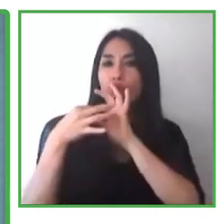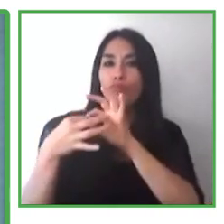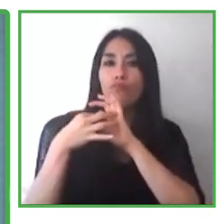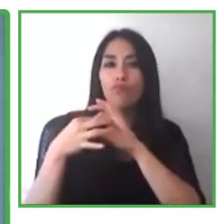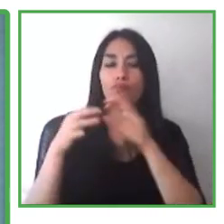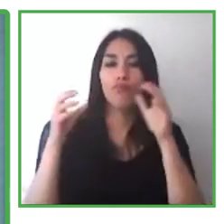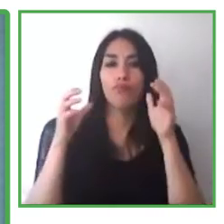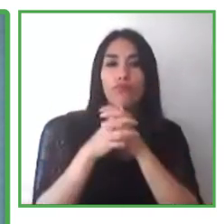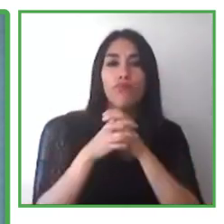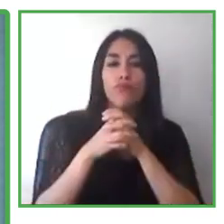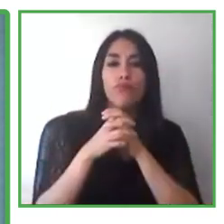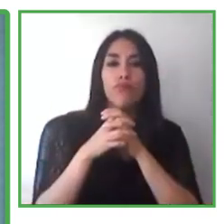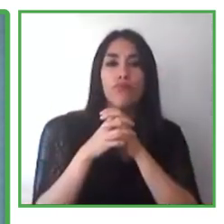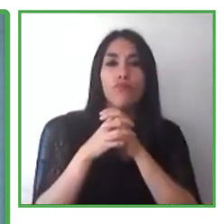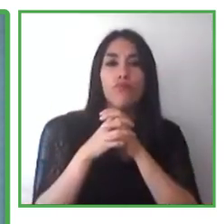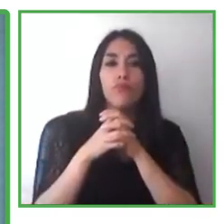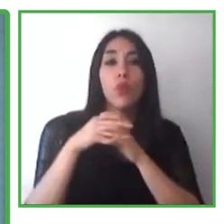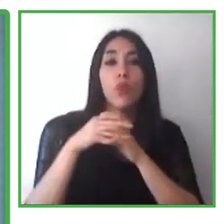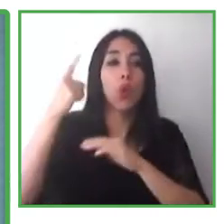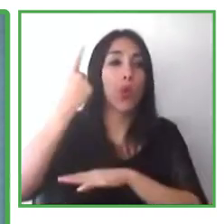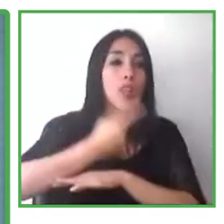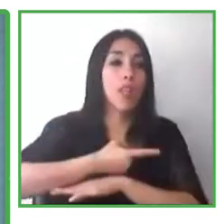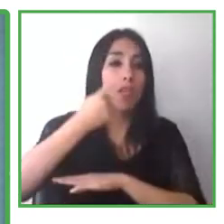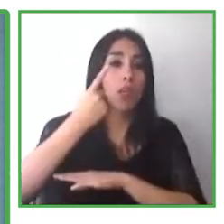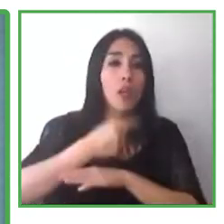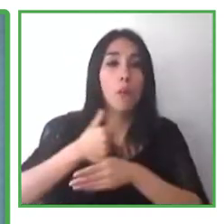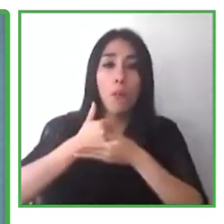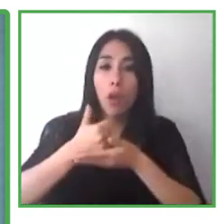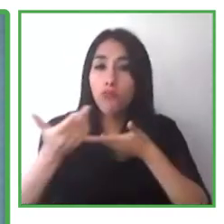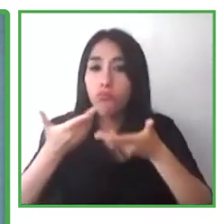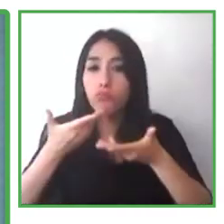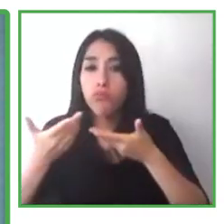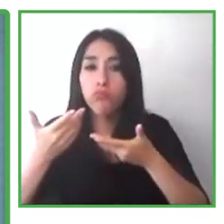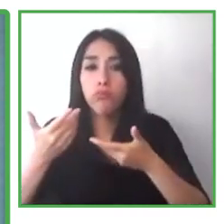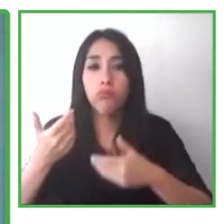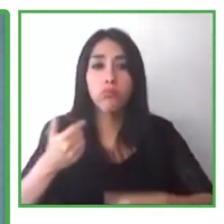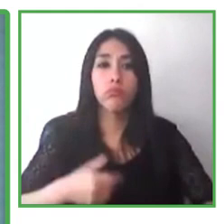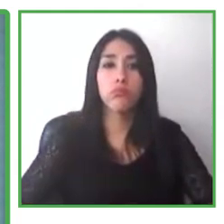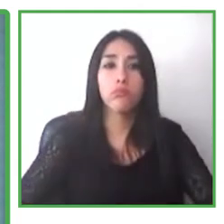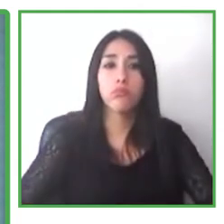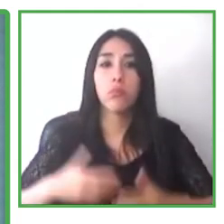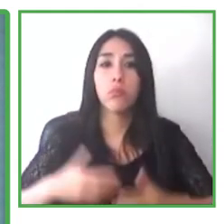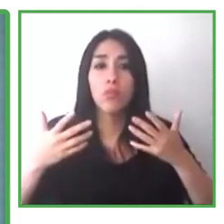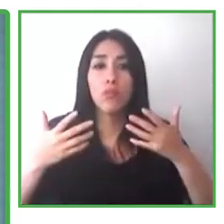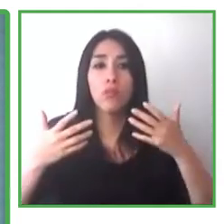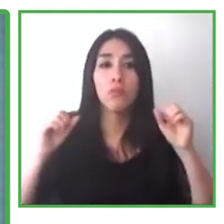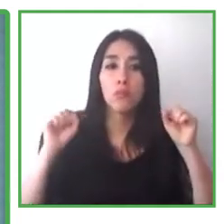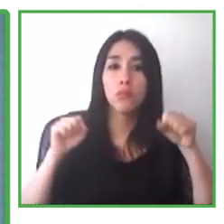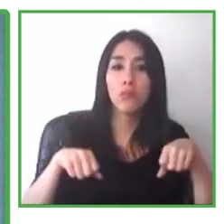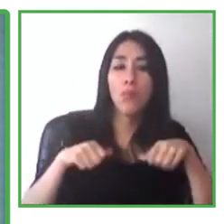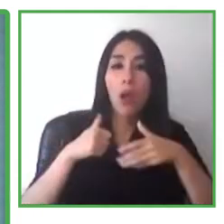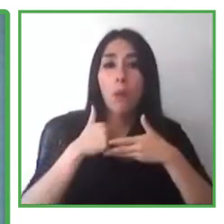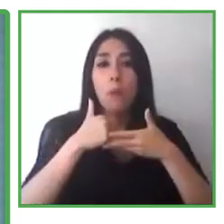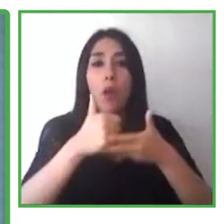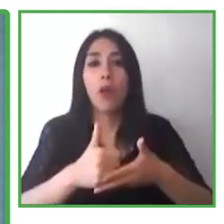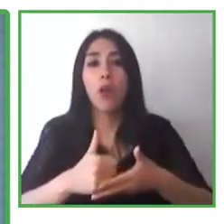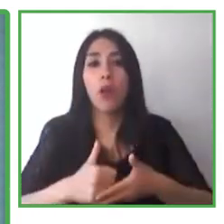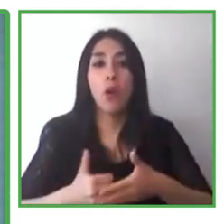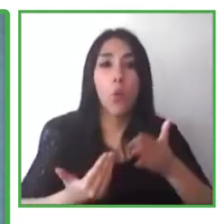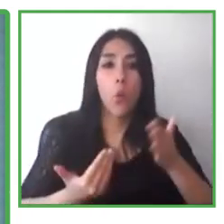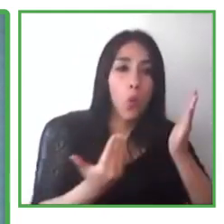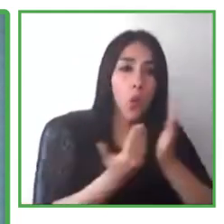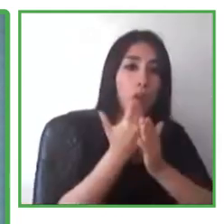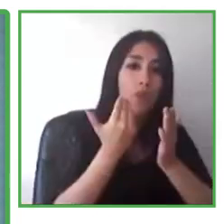in respect to these new activities. There is